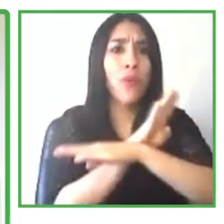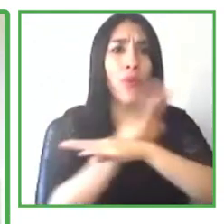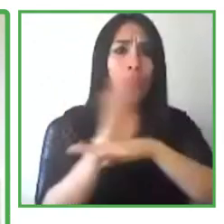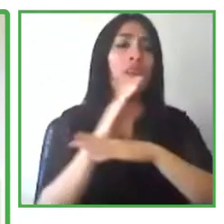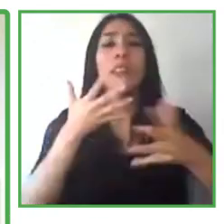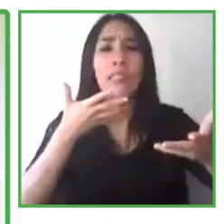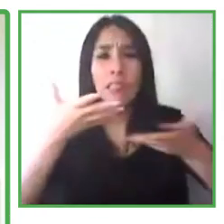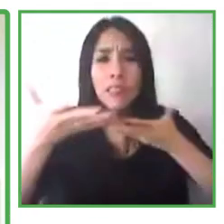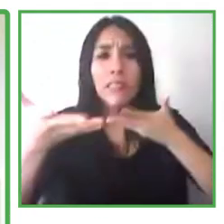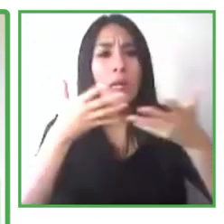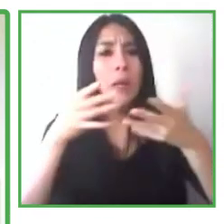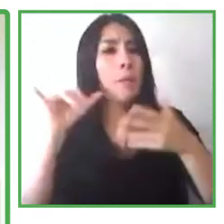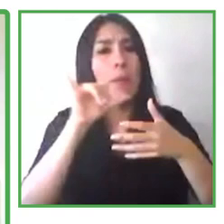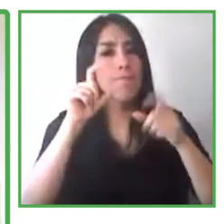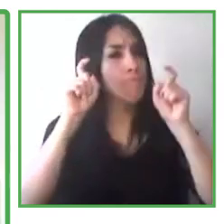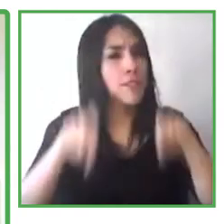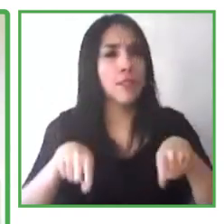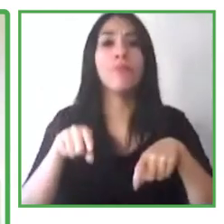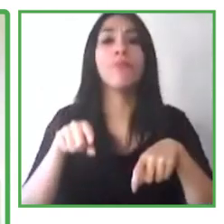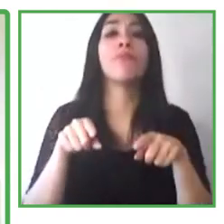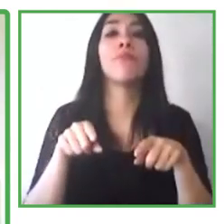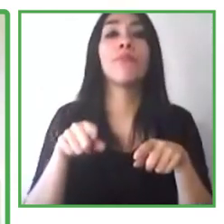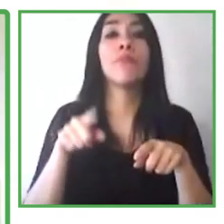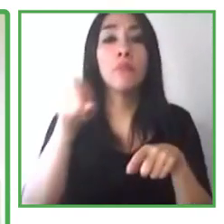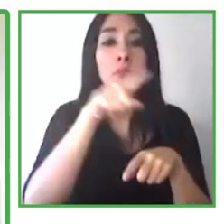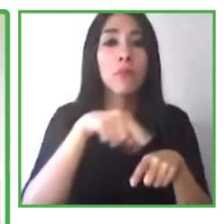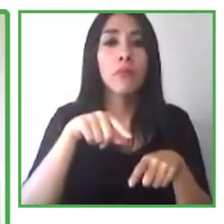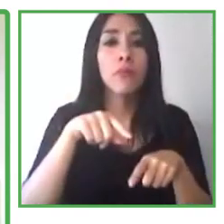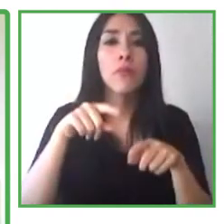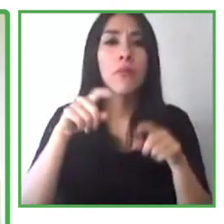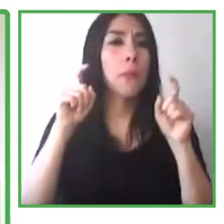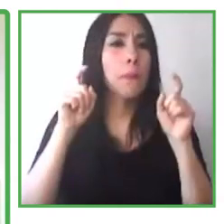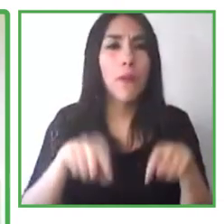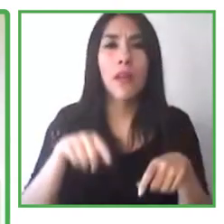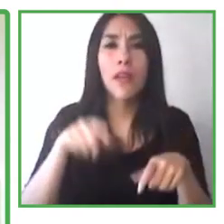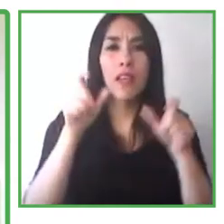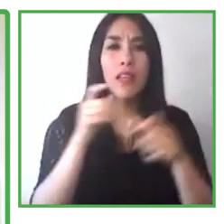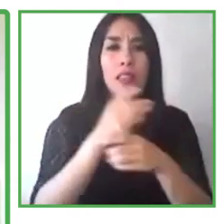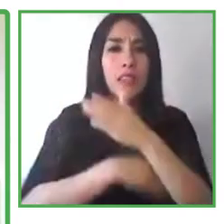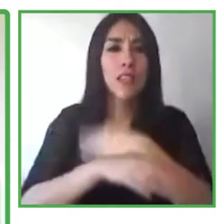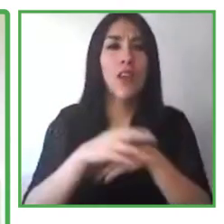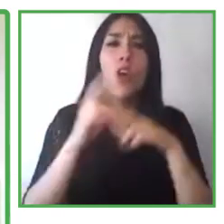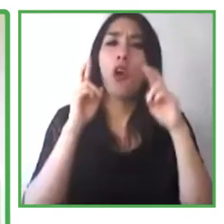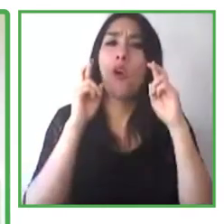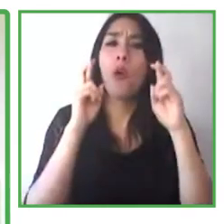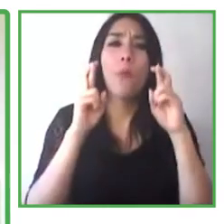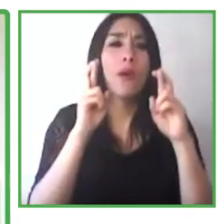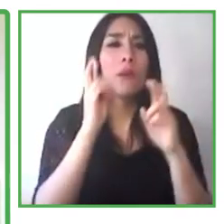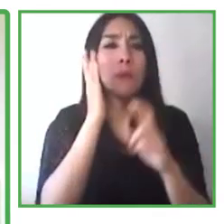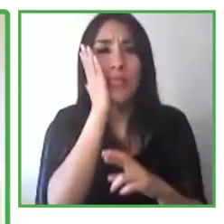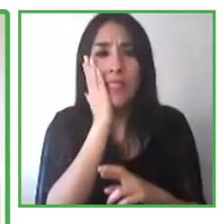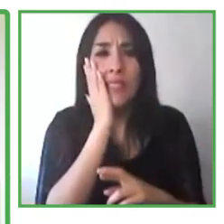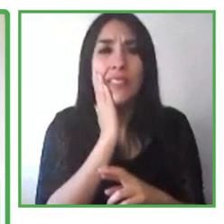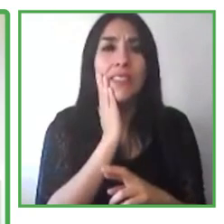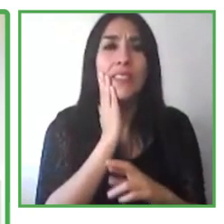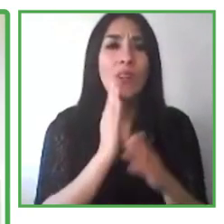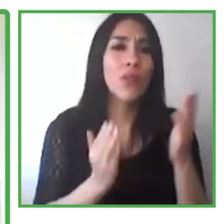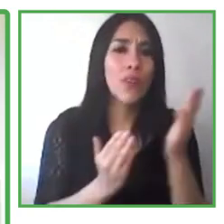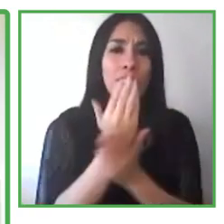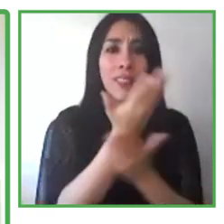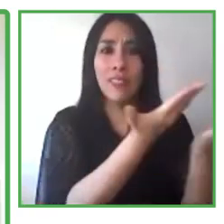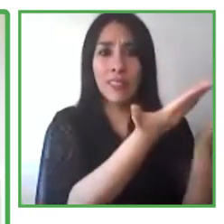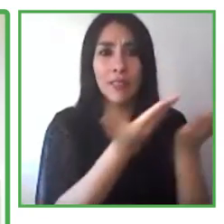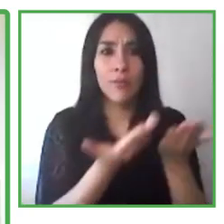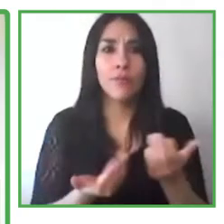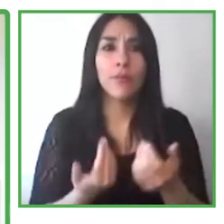have all the answers. The talent with disability will make your company better for everyone. So thank you so